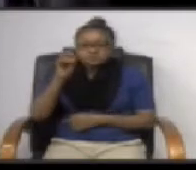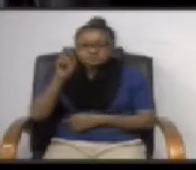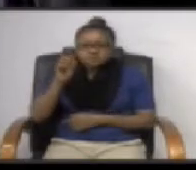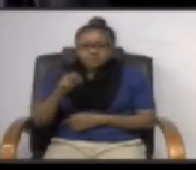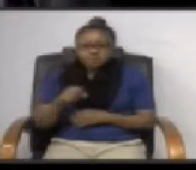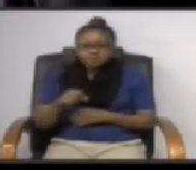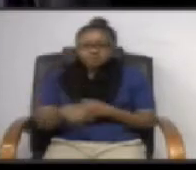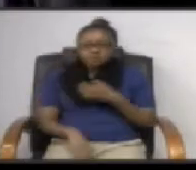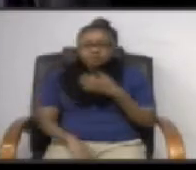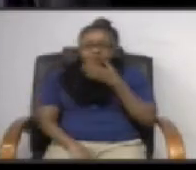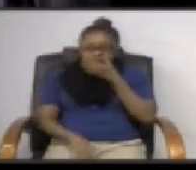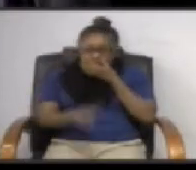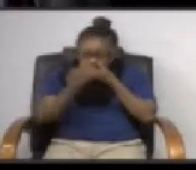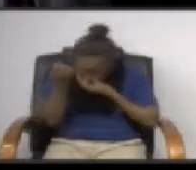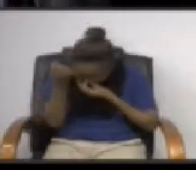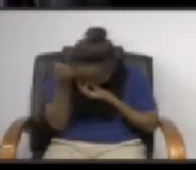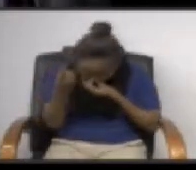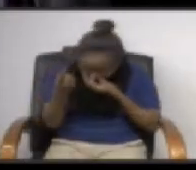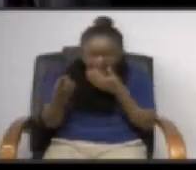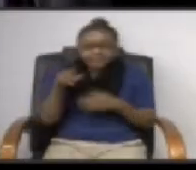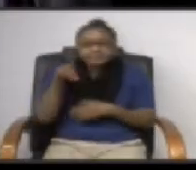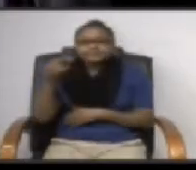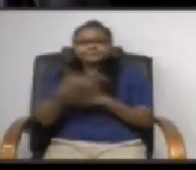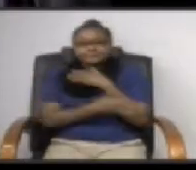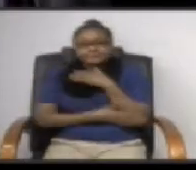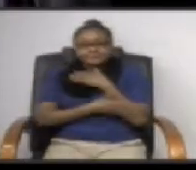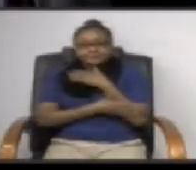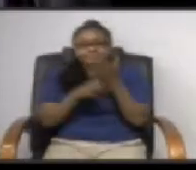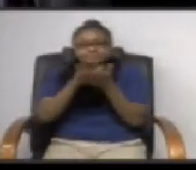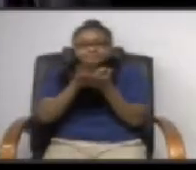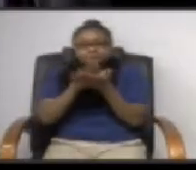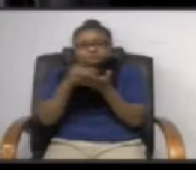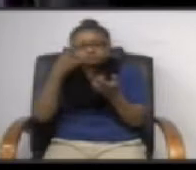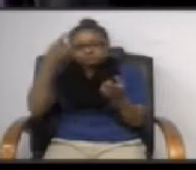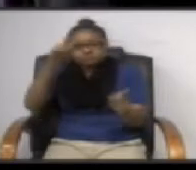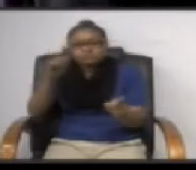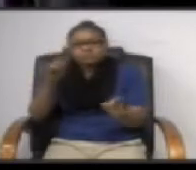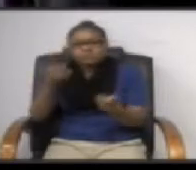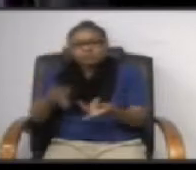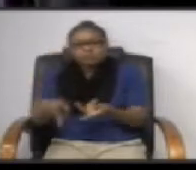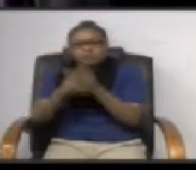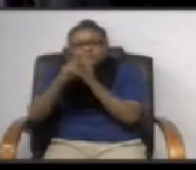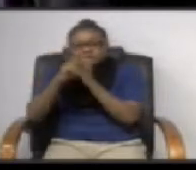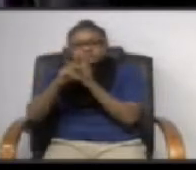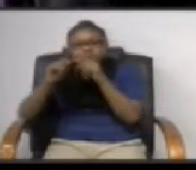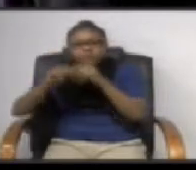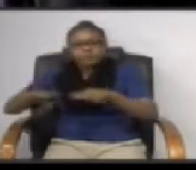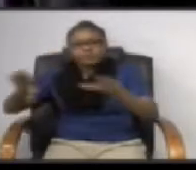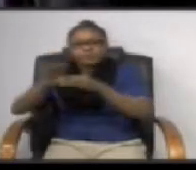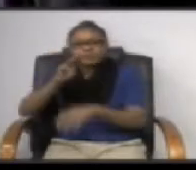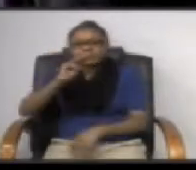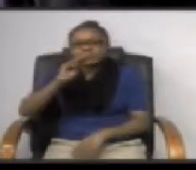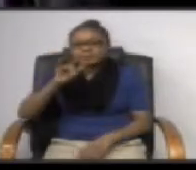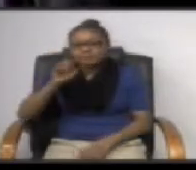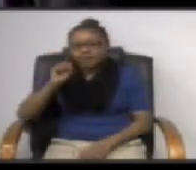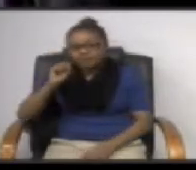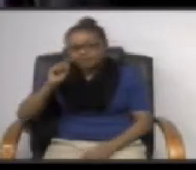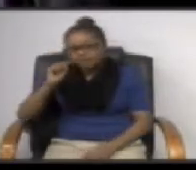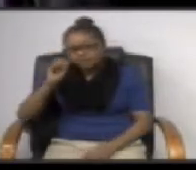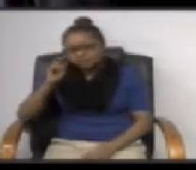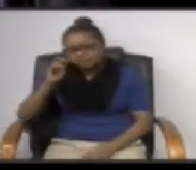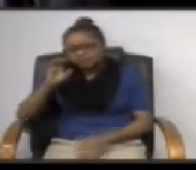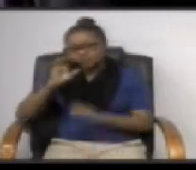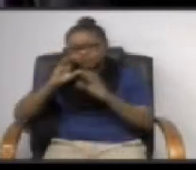2011 the prince george's county public schools entered into an agreement to lease property to milestone communications for the possible